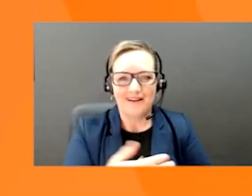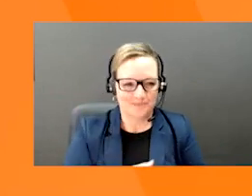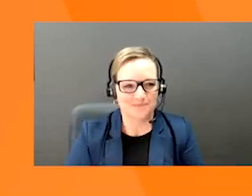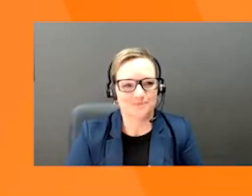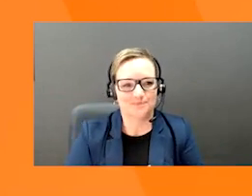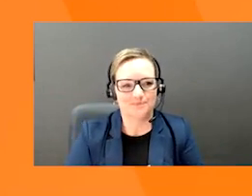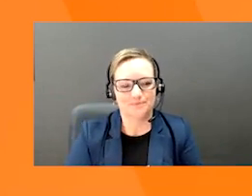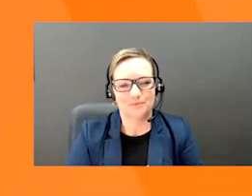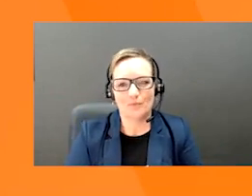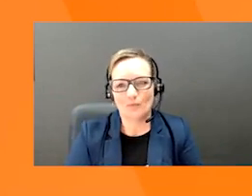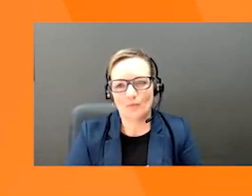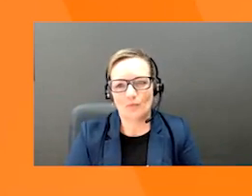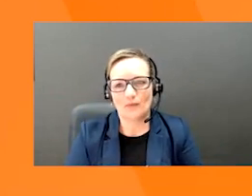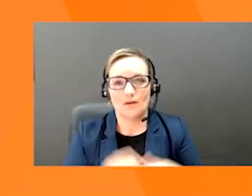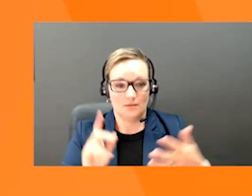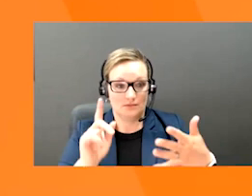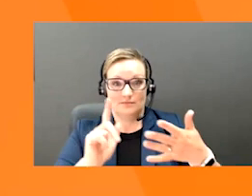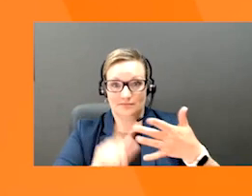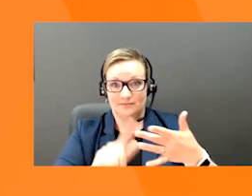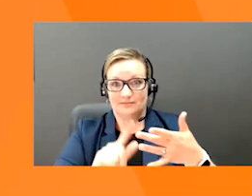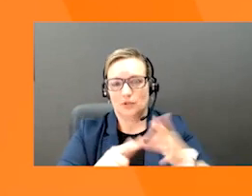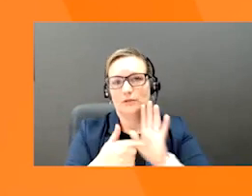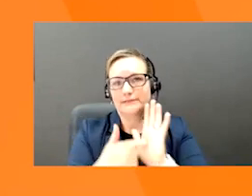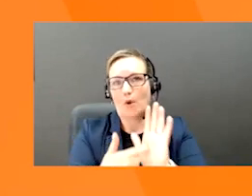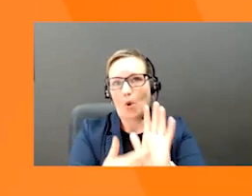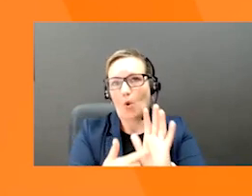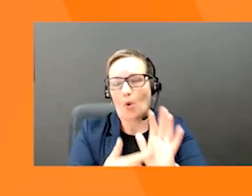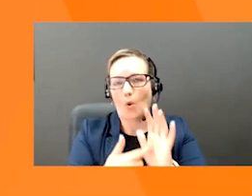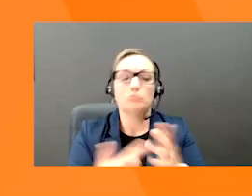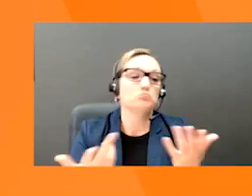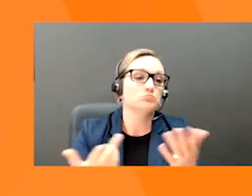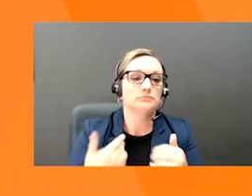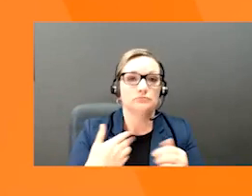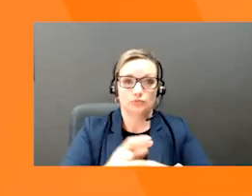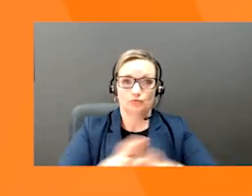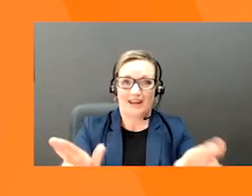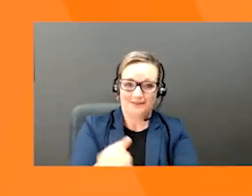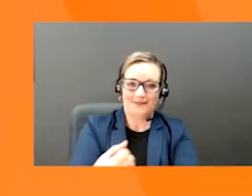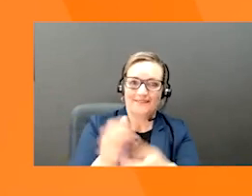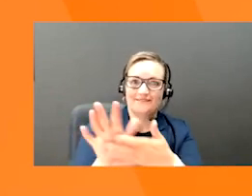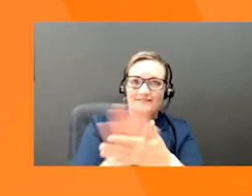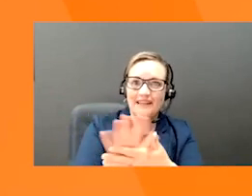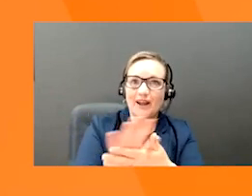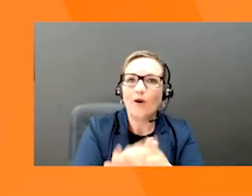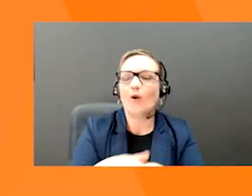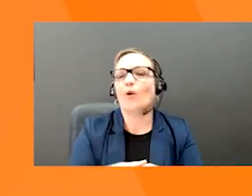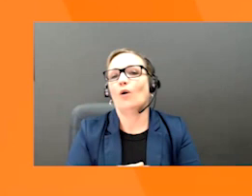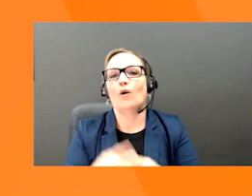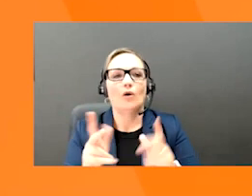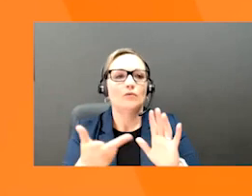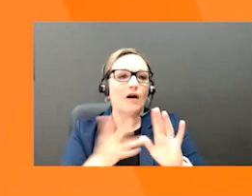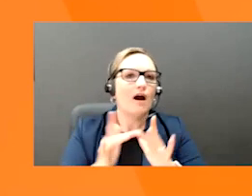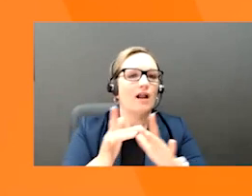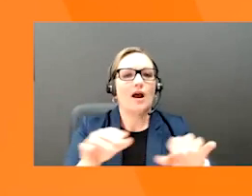You know, a great idea is incorporating a demonstration, whether it's in a video or it's some other form of multimedia.